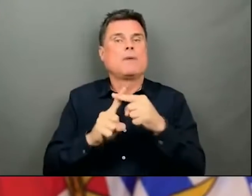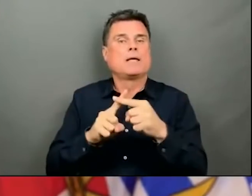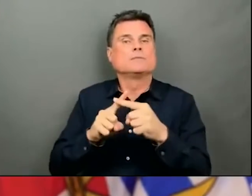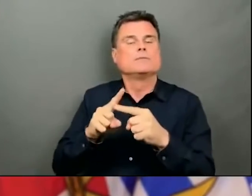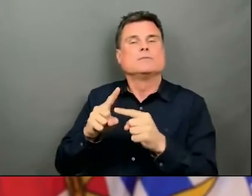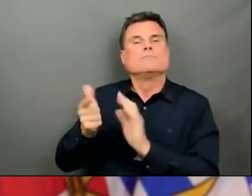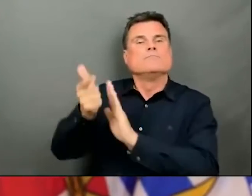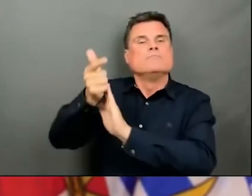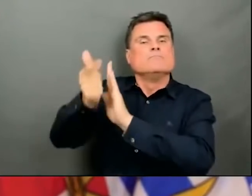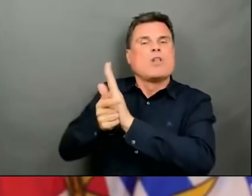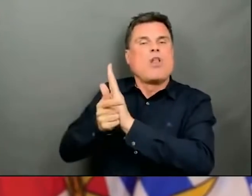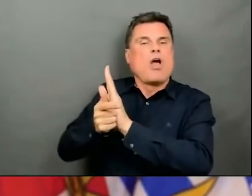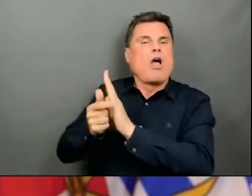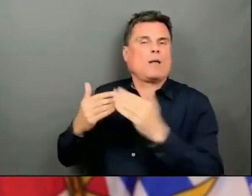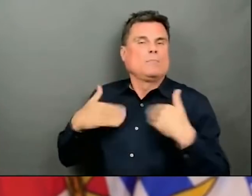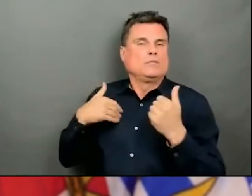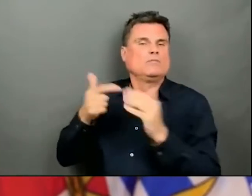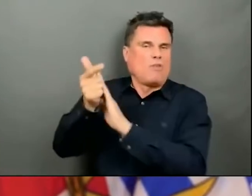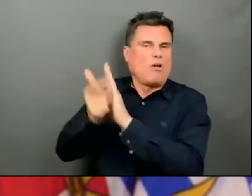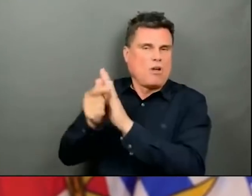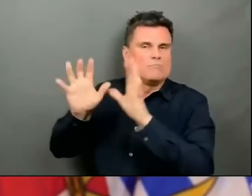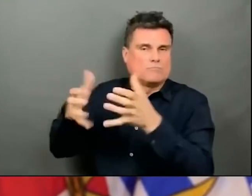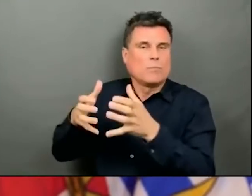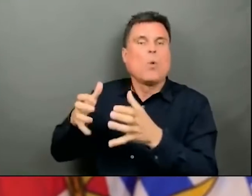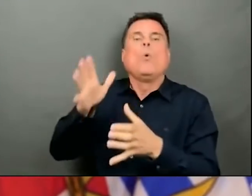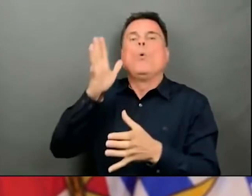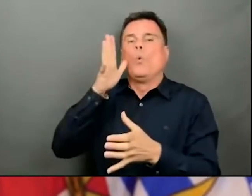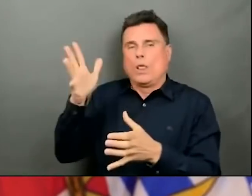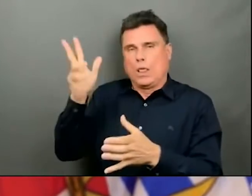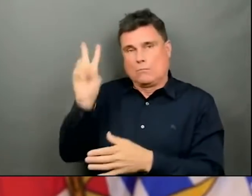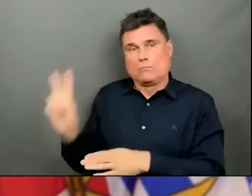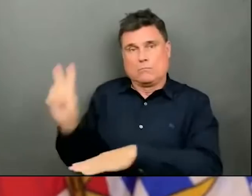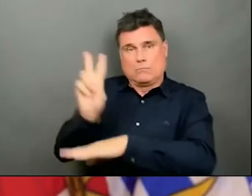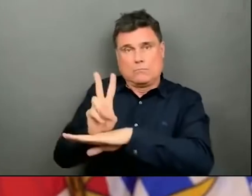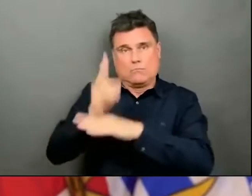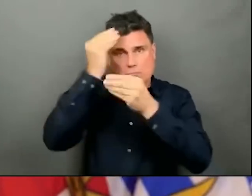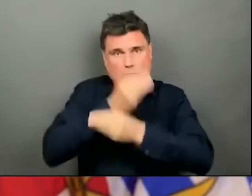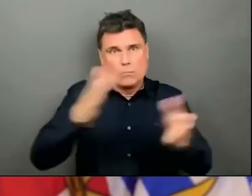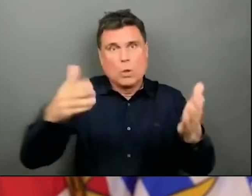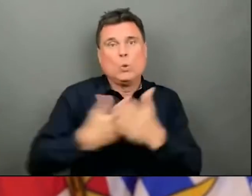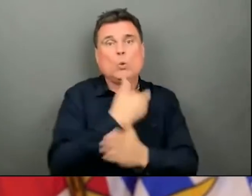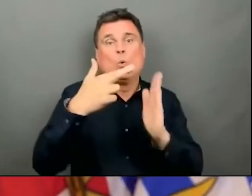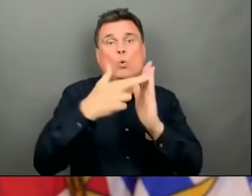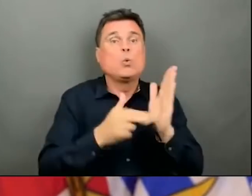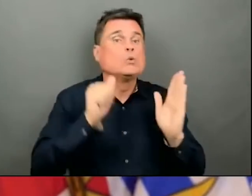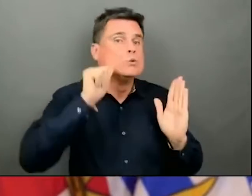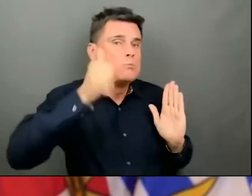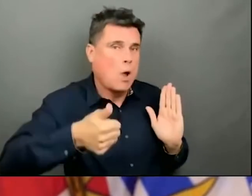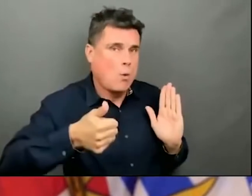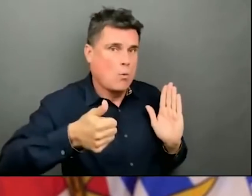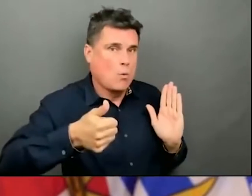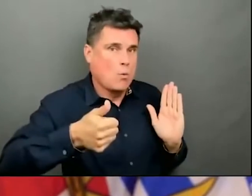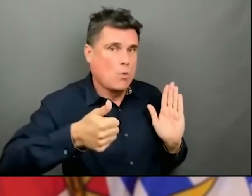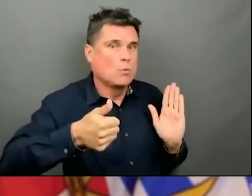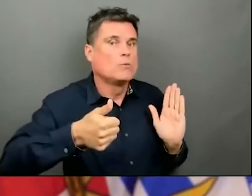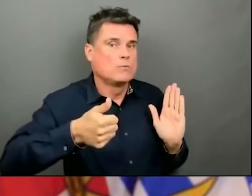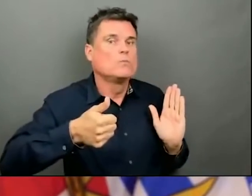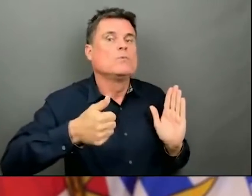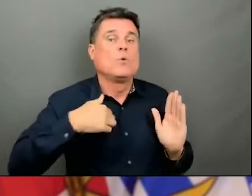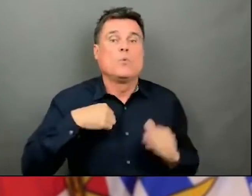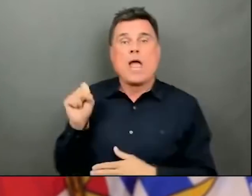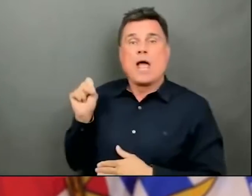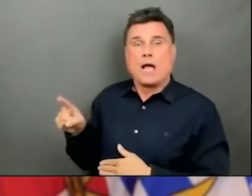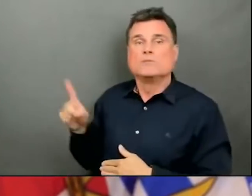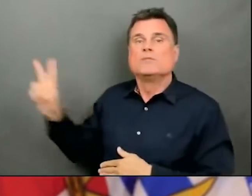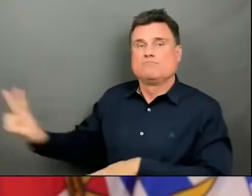that will soon come into effect in British Columbia. We have asked for these additional actions because we know that right now, with the